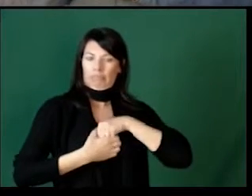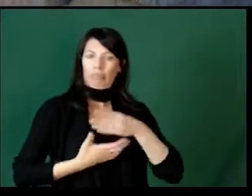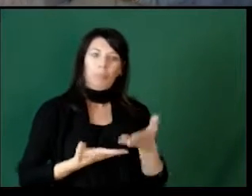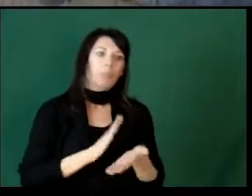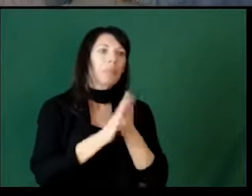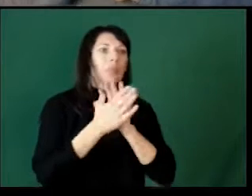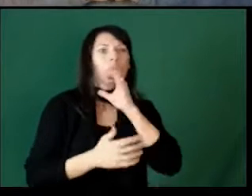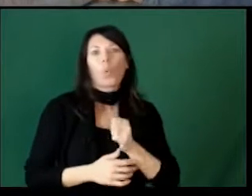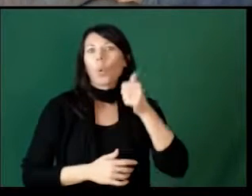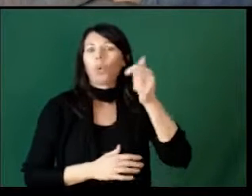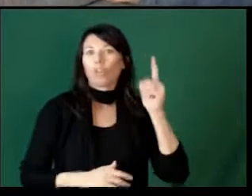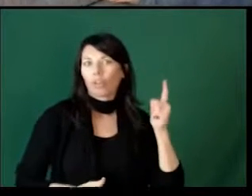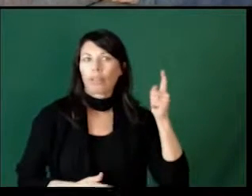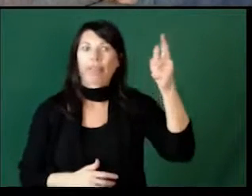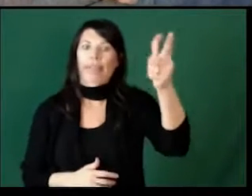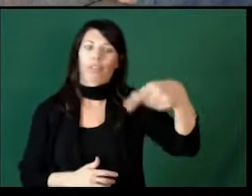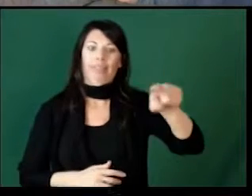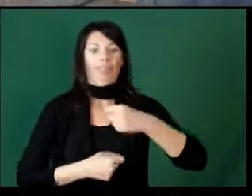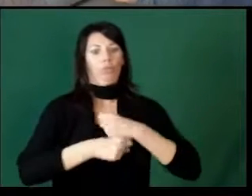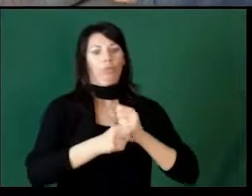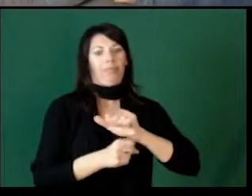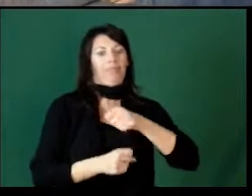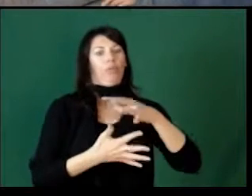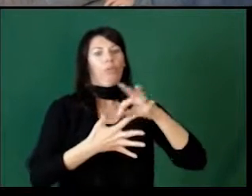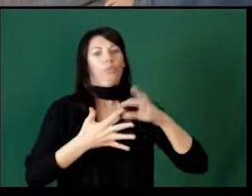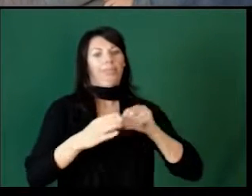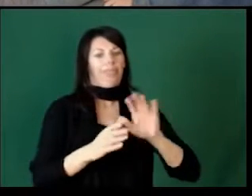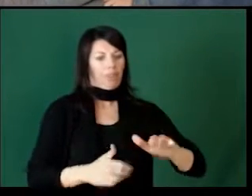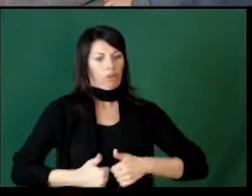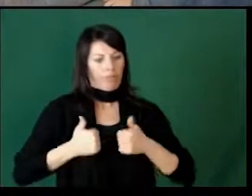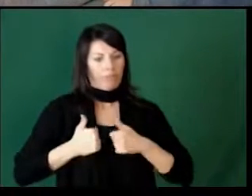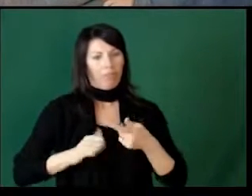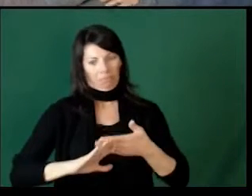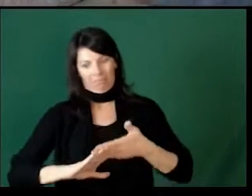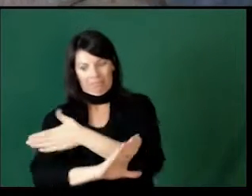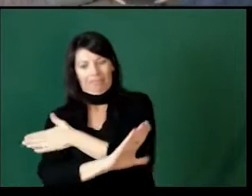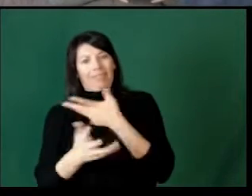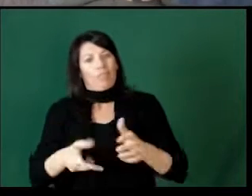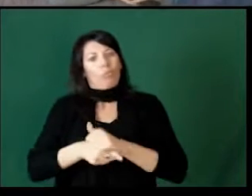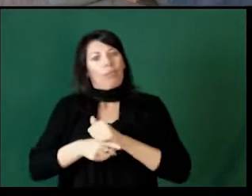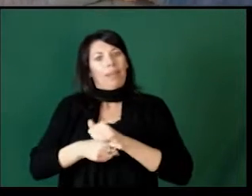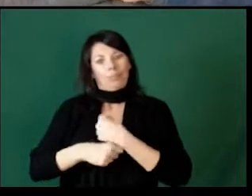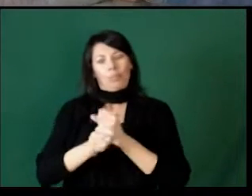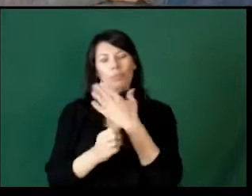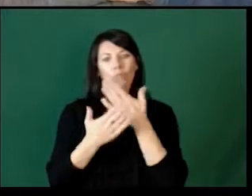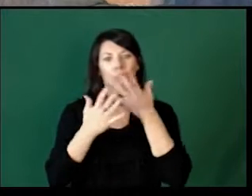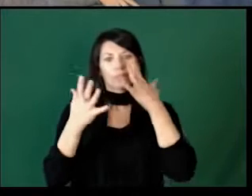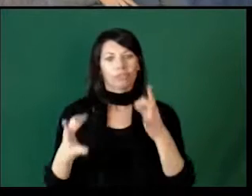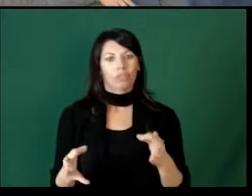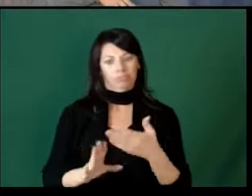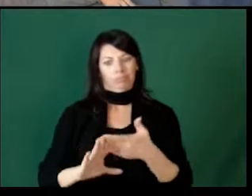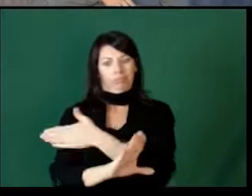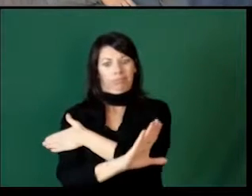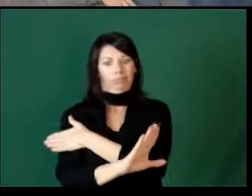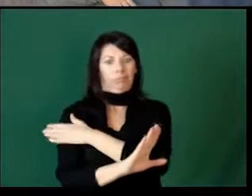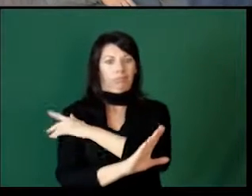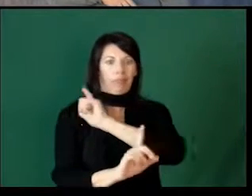When they get older and they need to make other choices in their life, they have the practice of making good decisions.